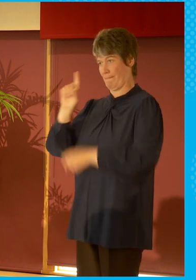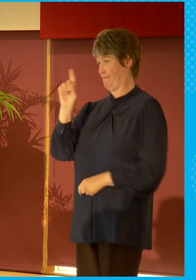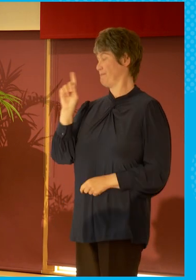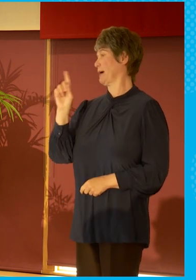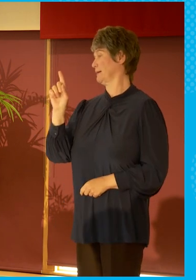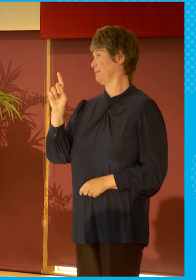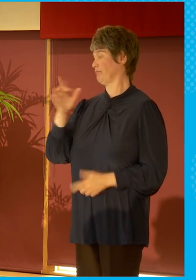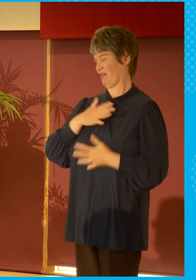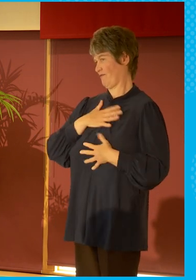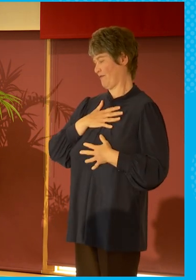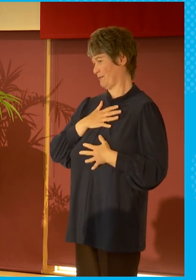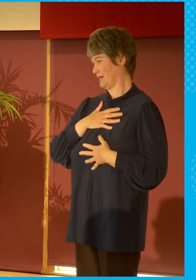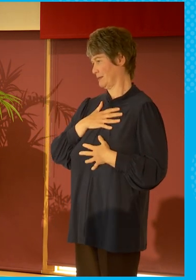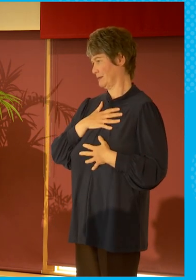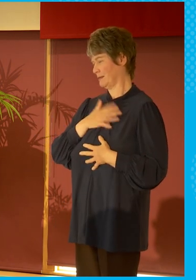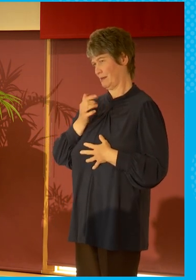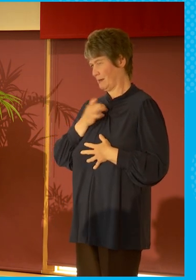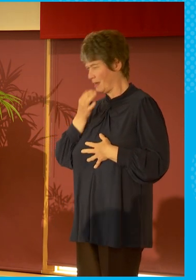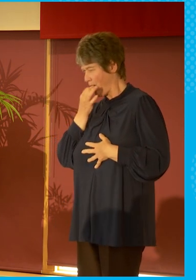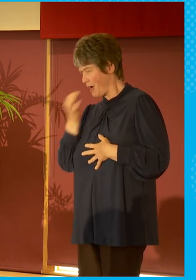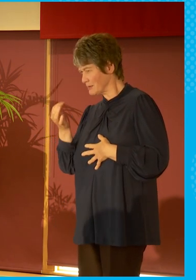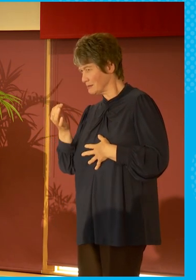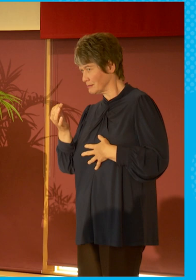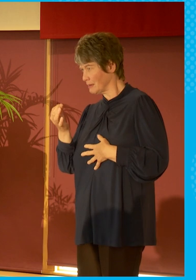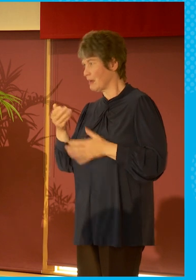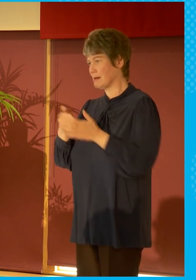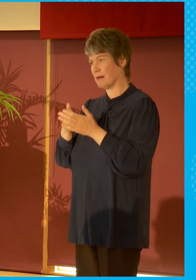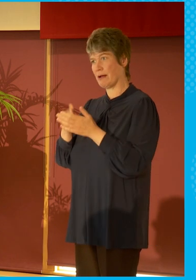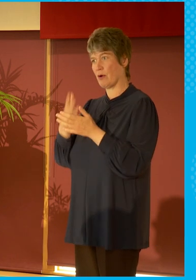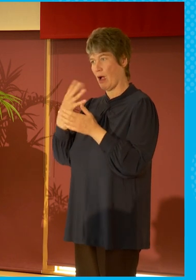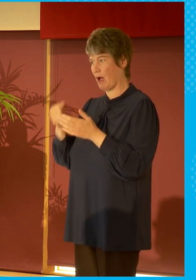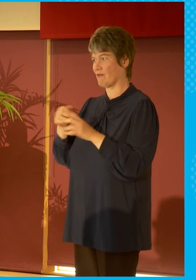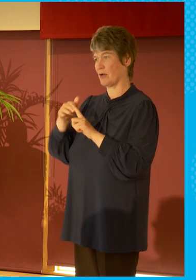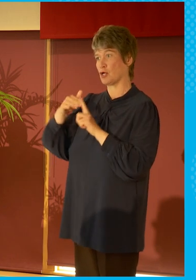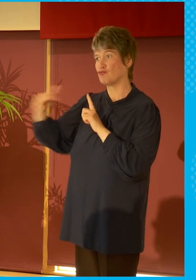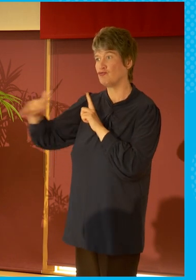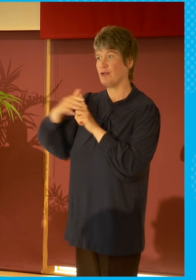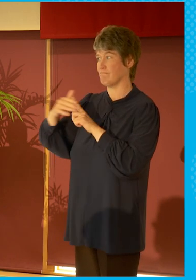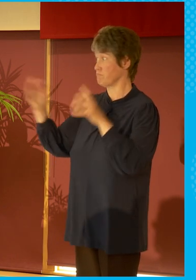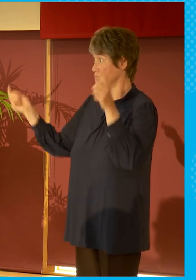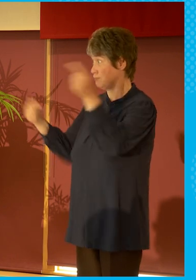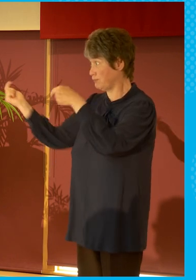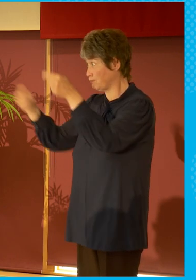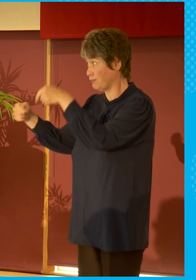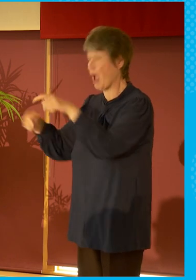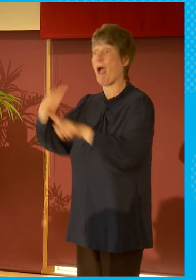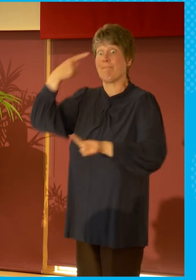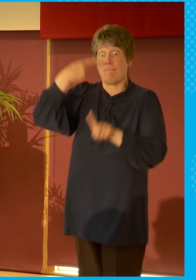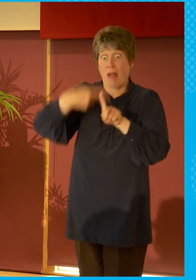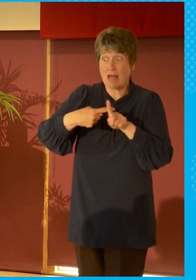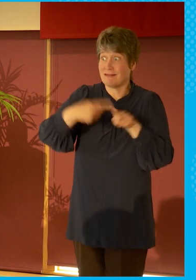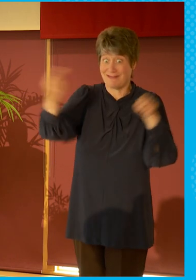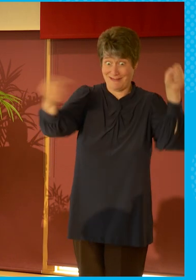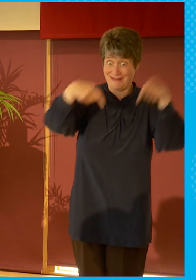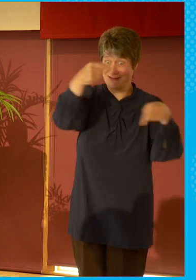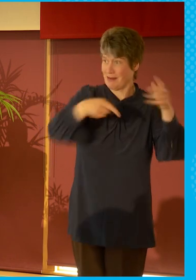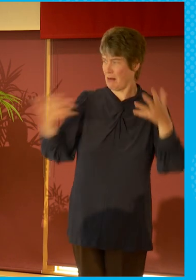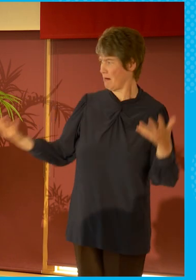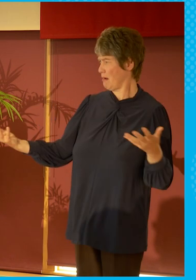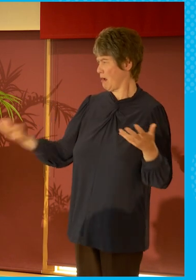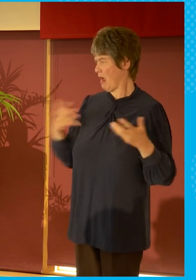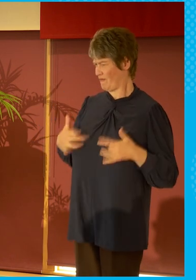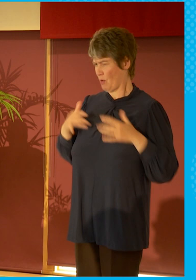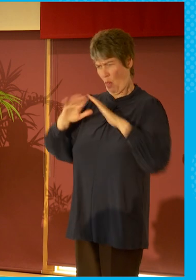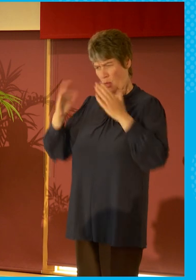is the world a better place with the existence of the streamers and public service media and that's where I come at it, I think public service